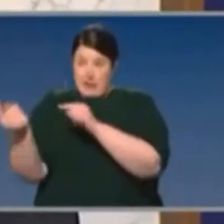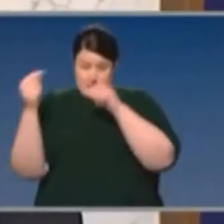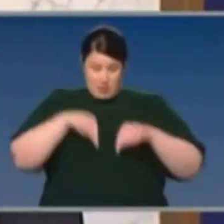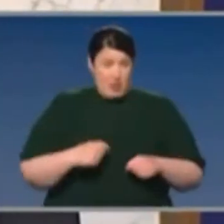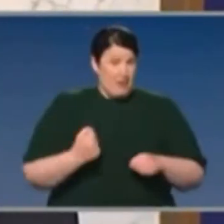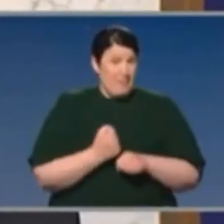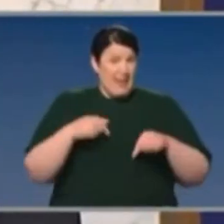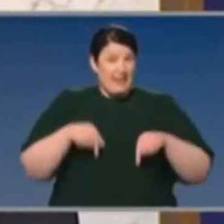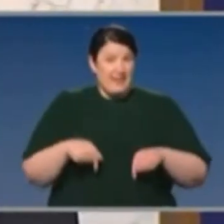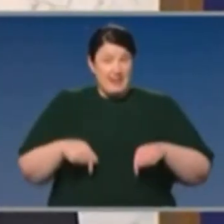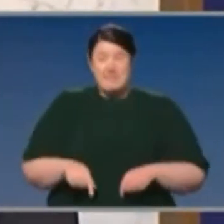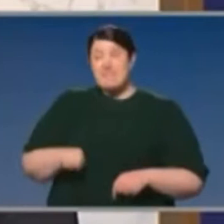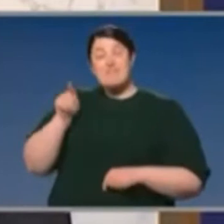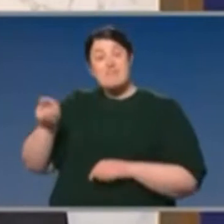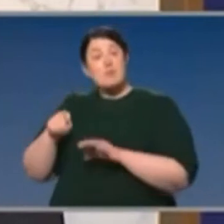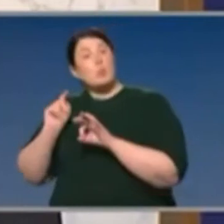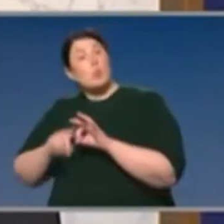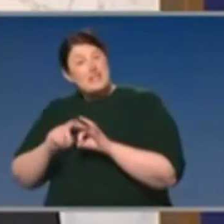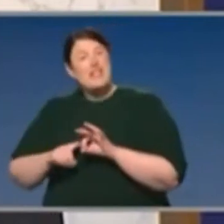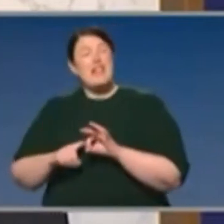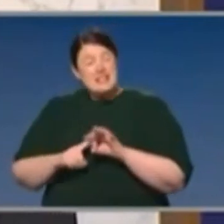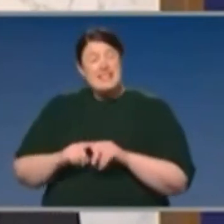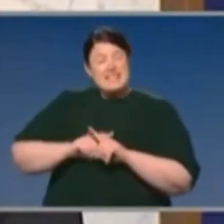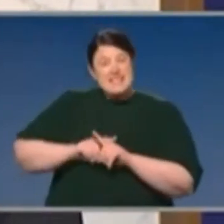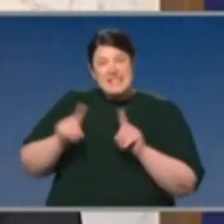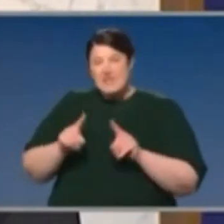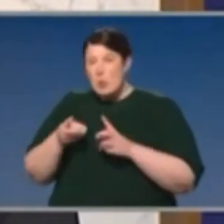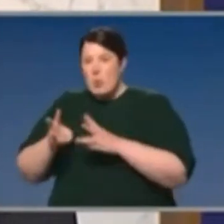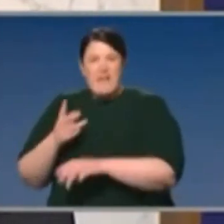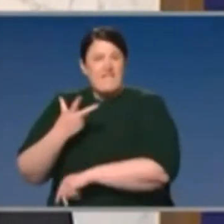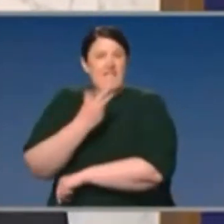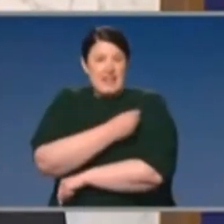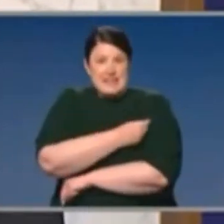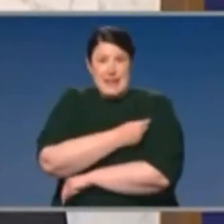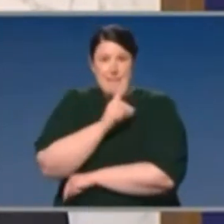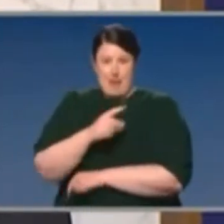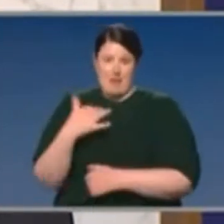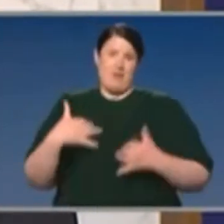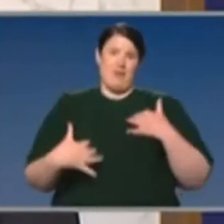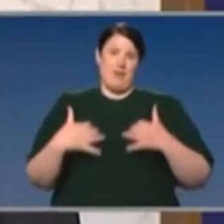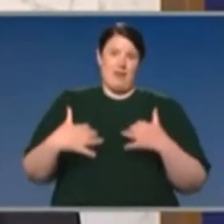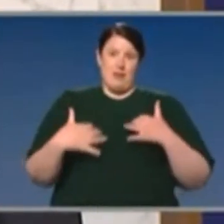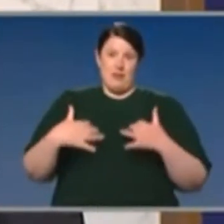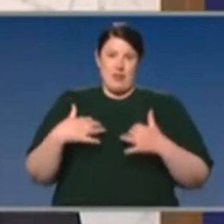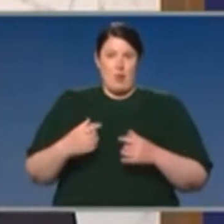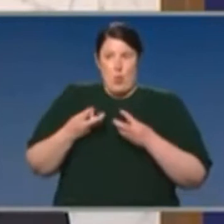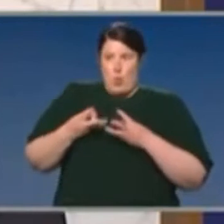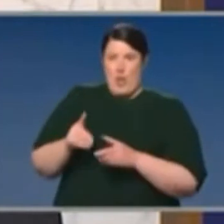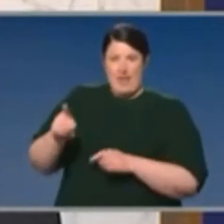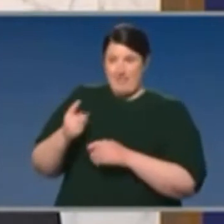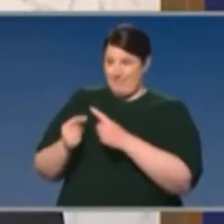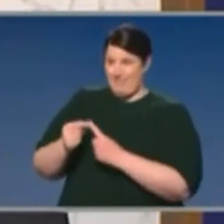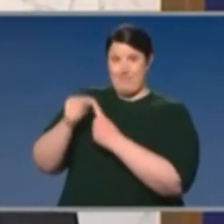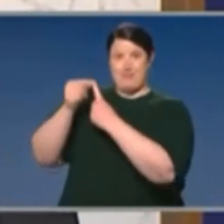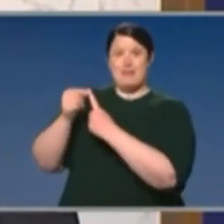UQ-CSL vaccine is also, it's a different type of vaccine. It's one of the most exciting protein subunit vaccines.